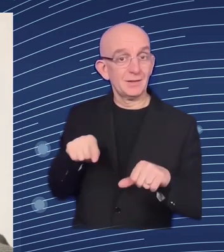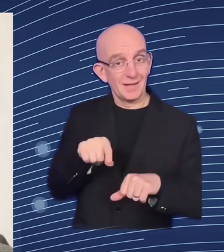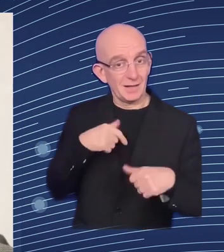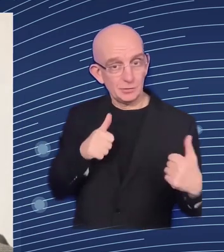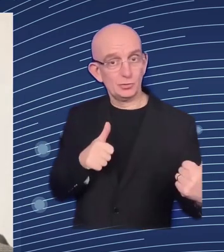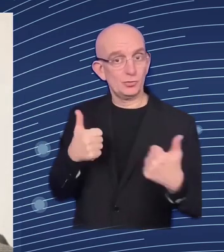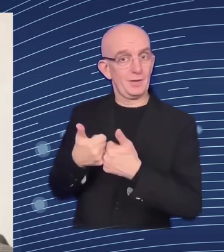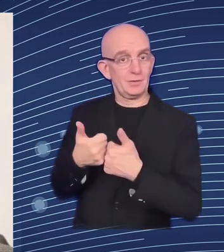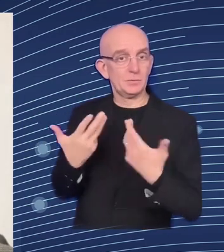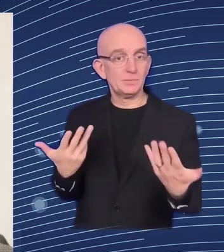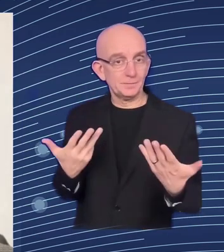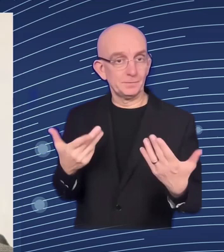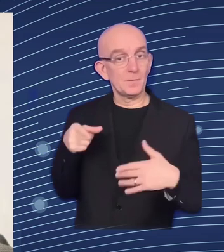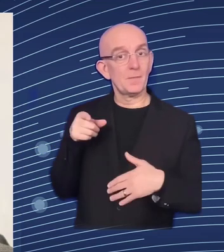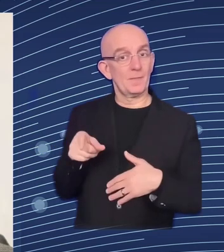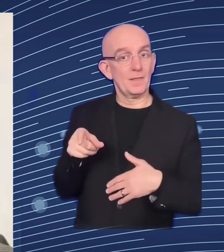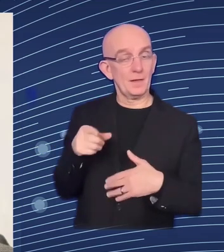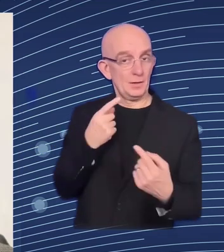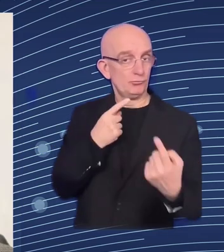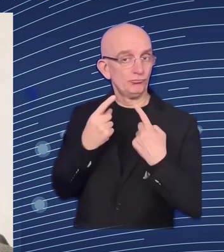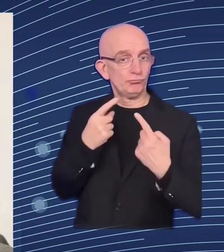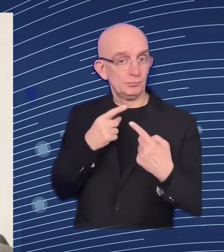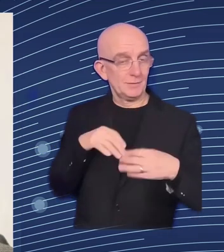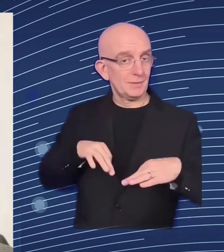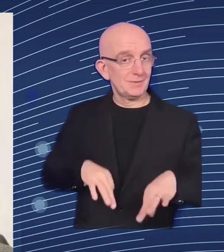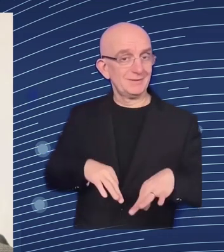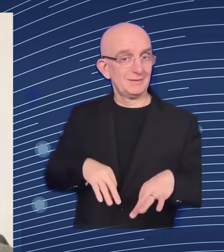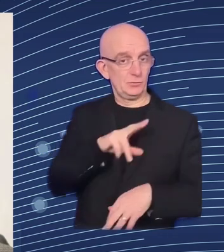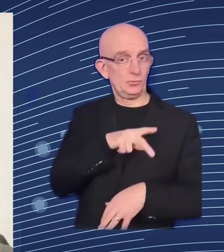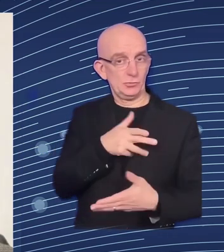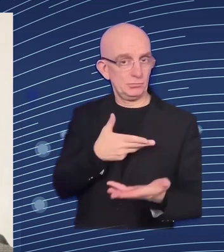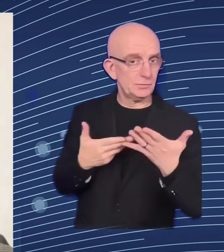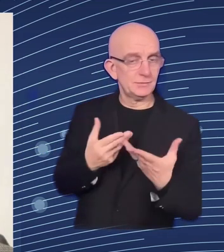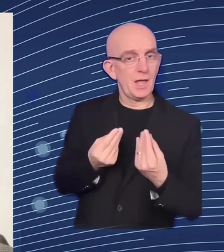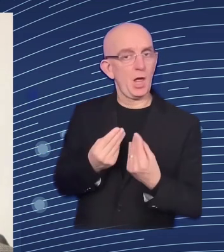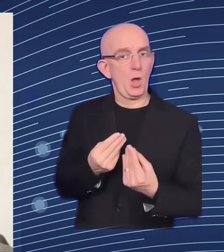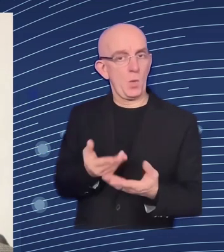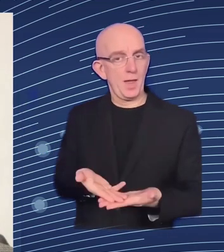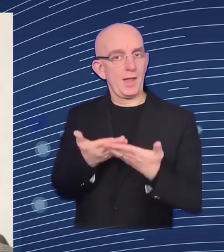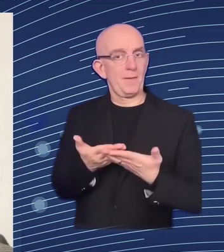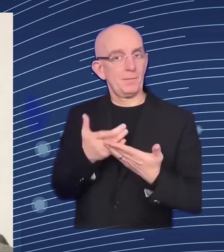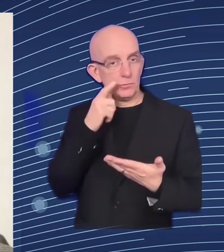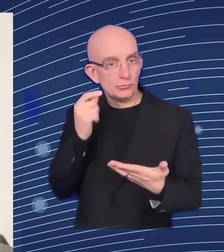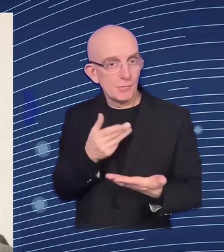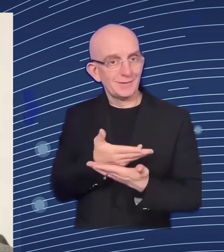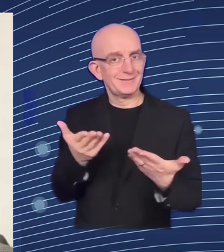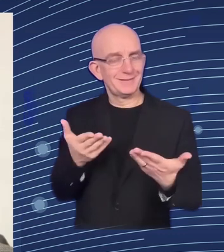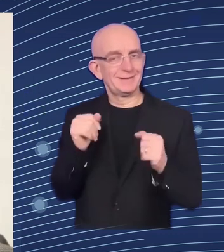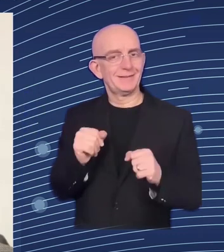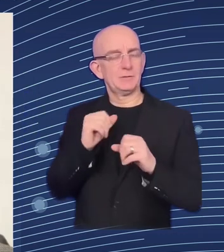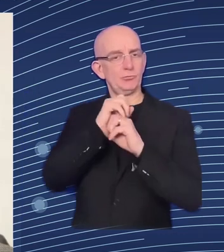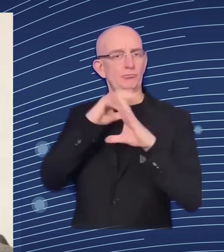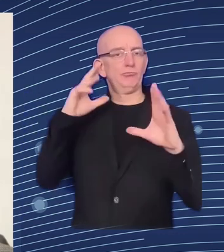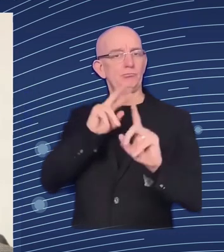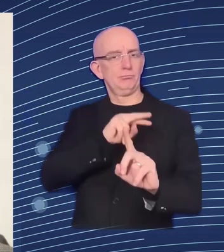to these young persons who uh who have who are going through a very difficult